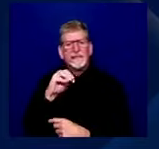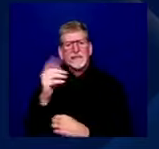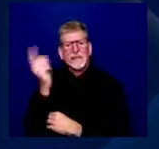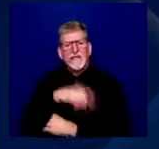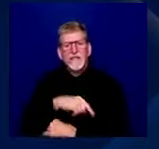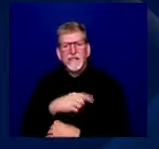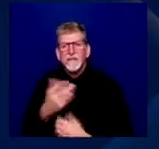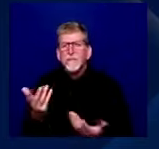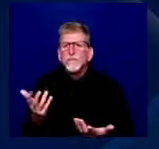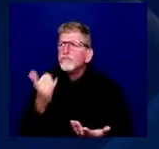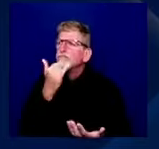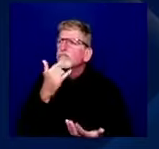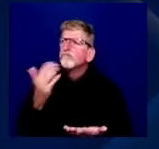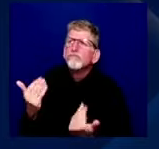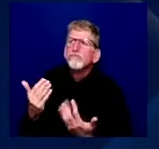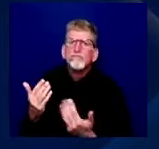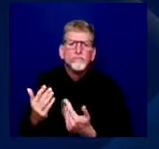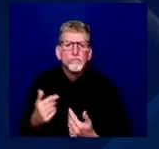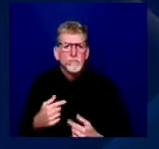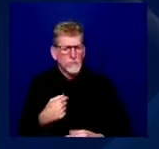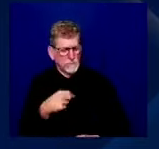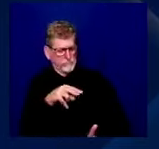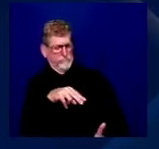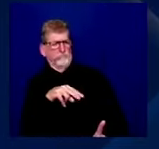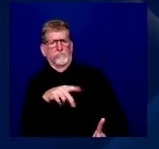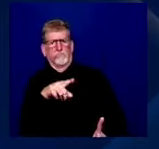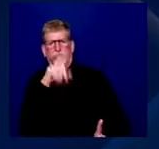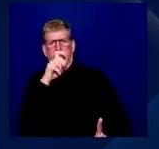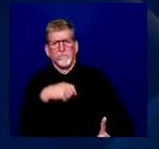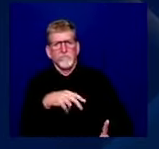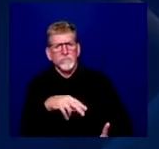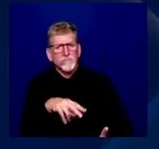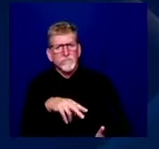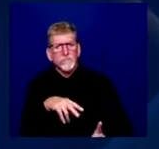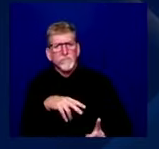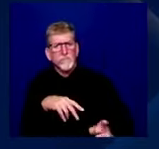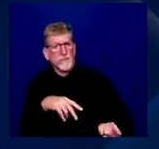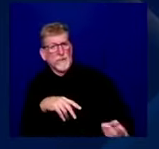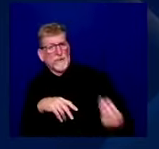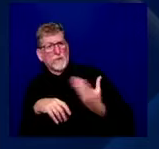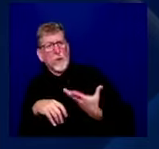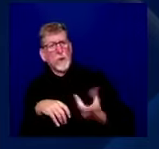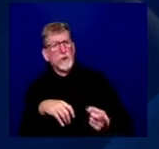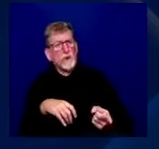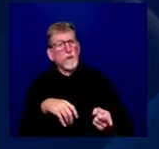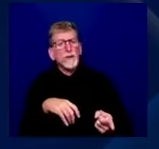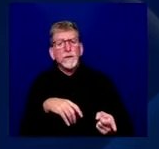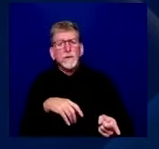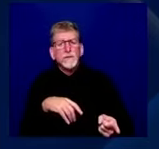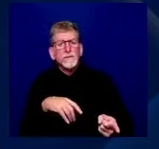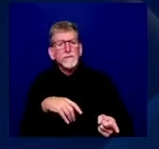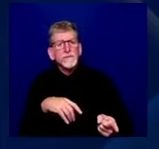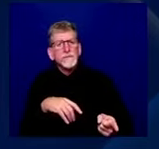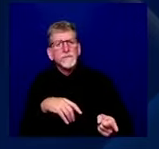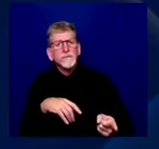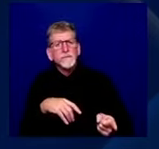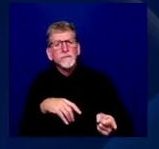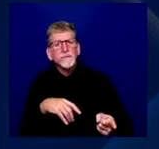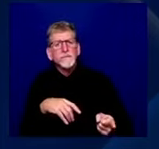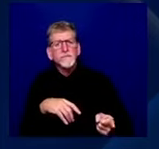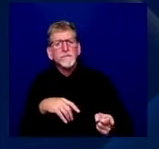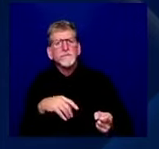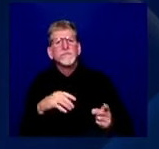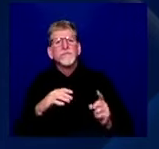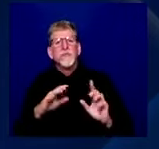And I said, well, who said that? And he said, that's what they told me. And now at this point, it doesn't matter where he heard that or how he